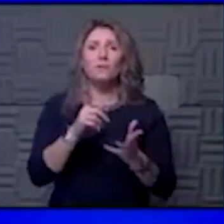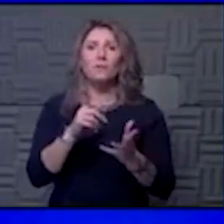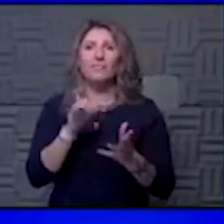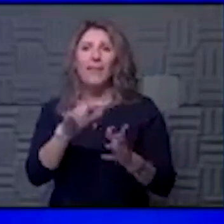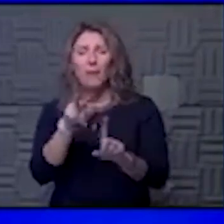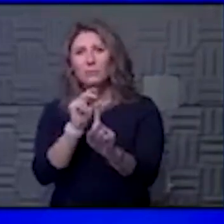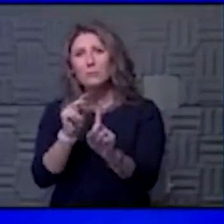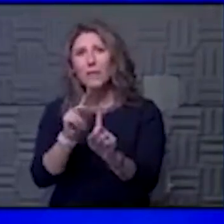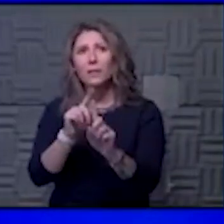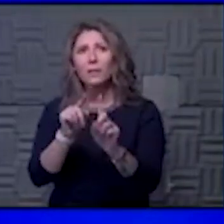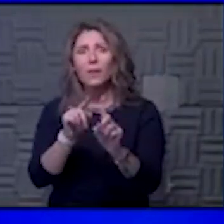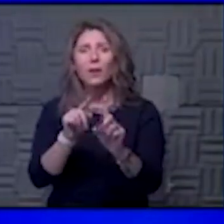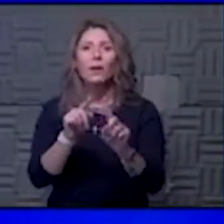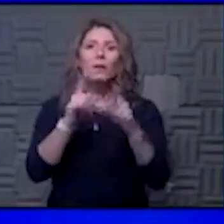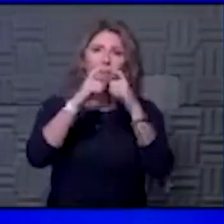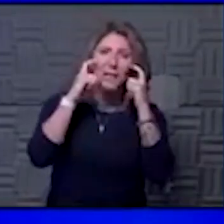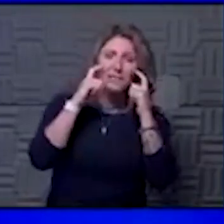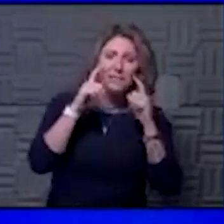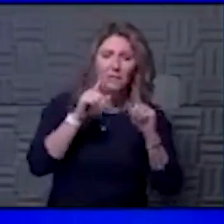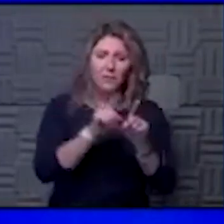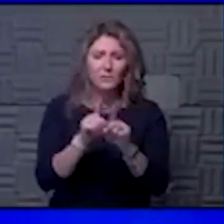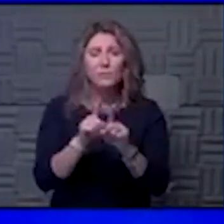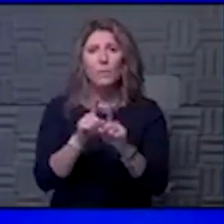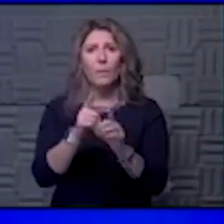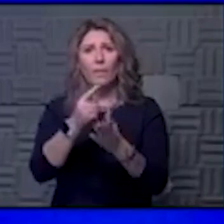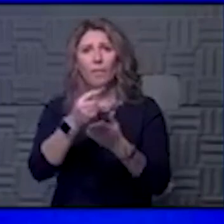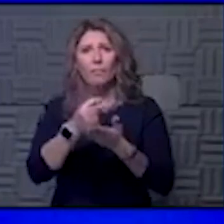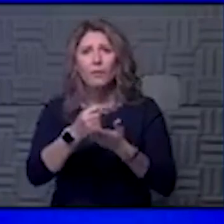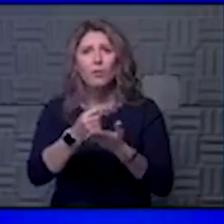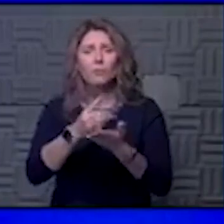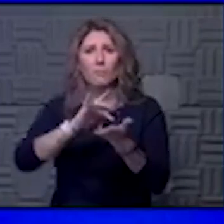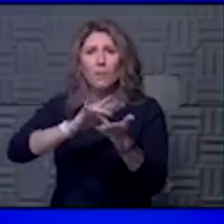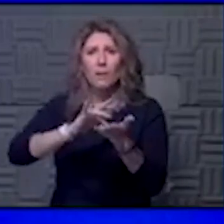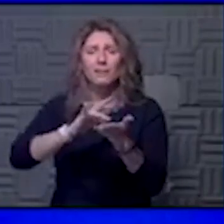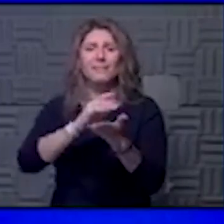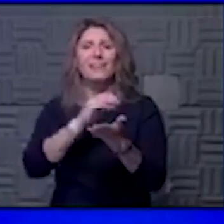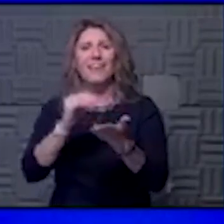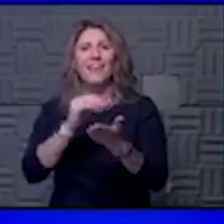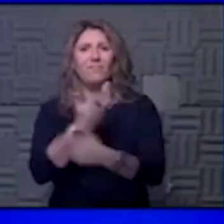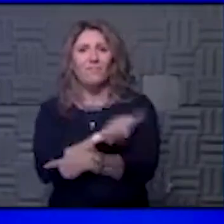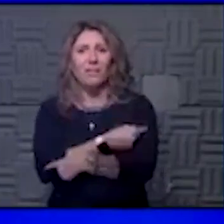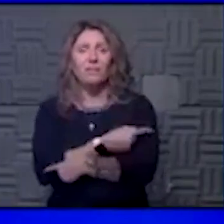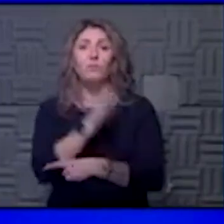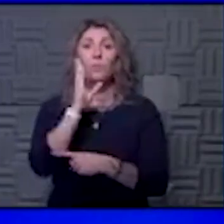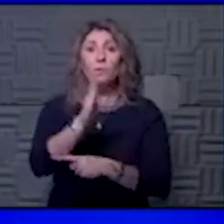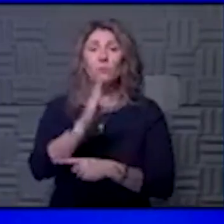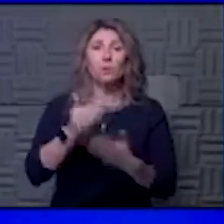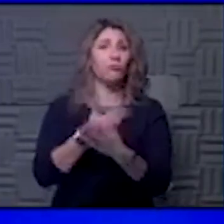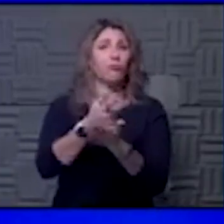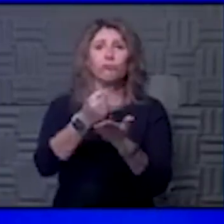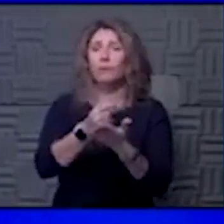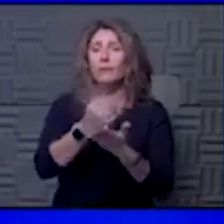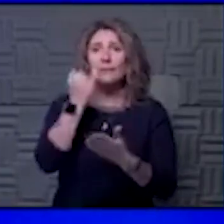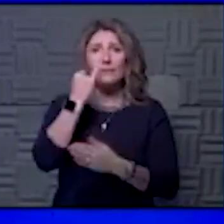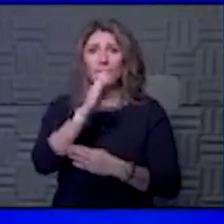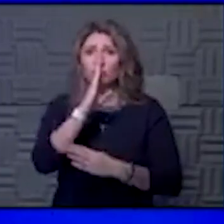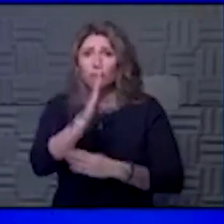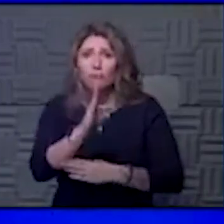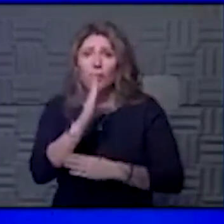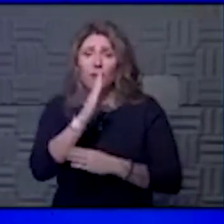also the therapeutics and the vaccination. And there will be new therapeutics coming through, whether it's the direct